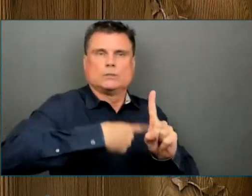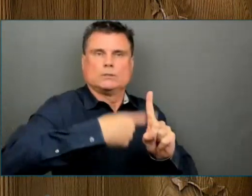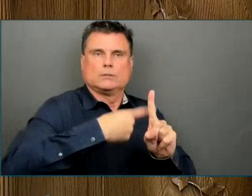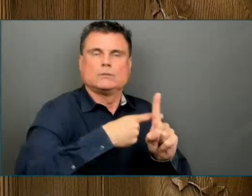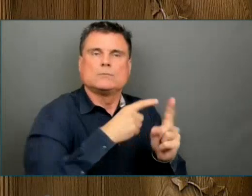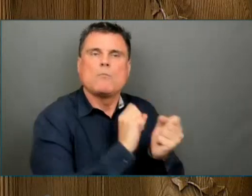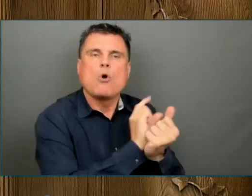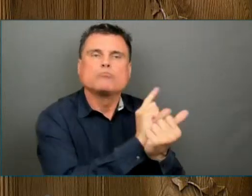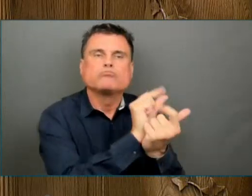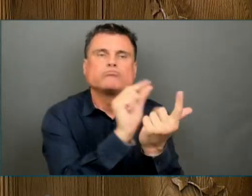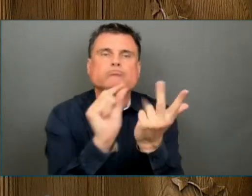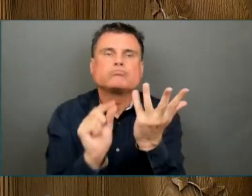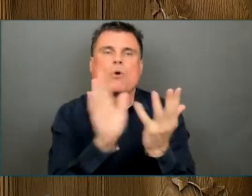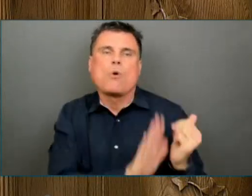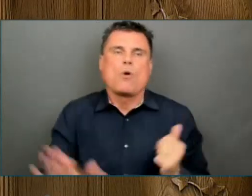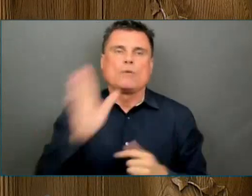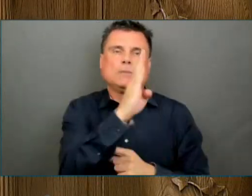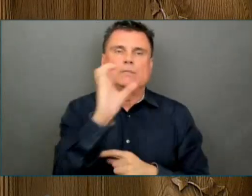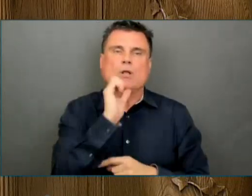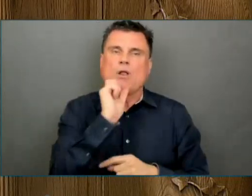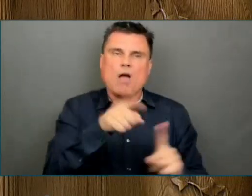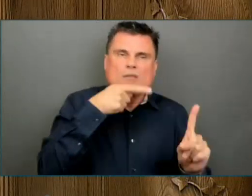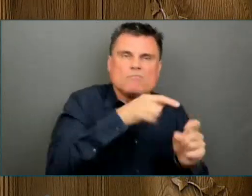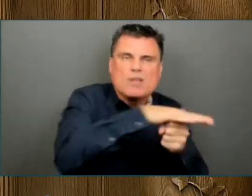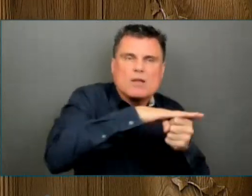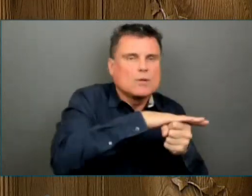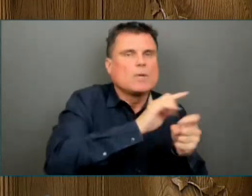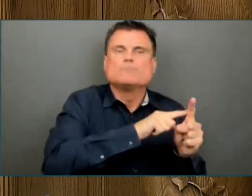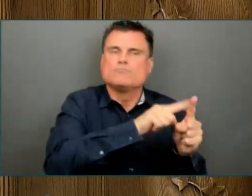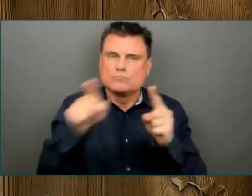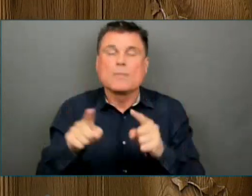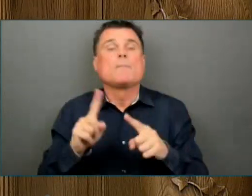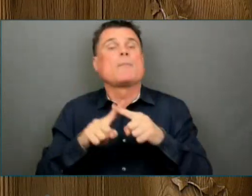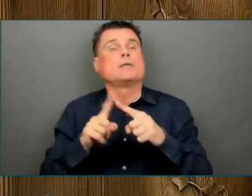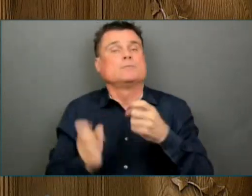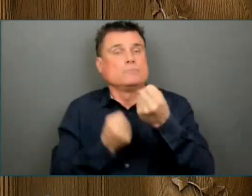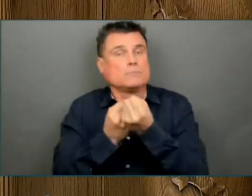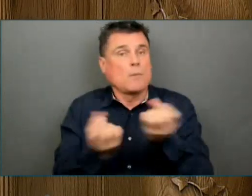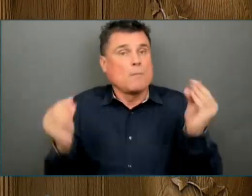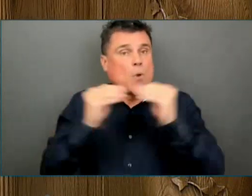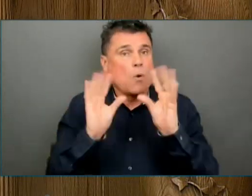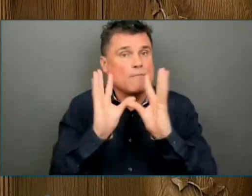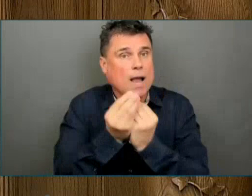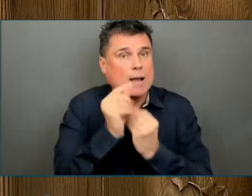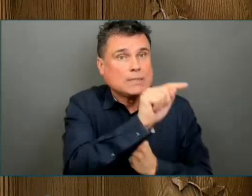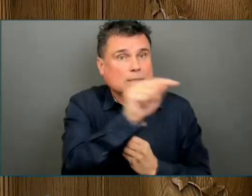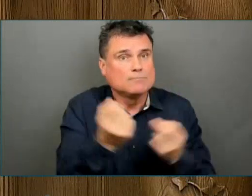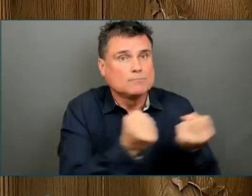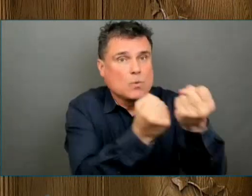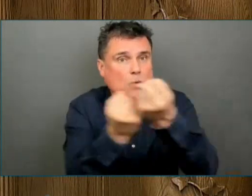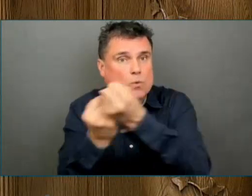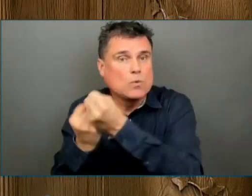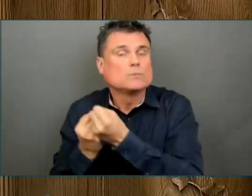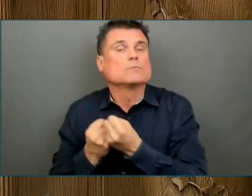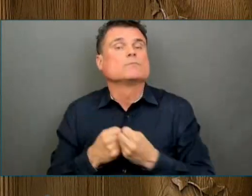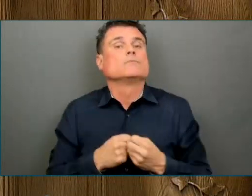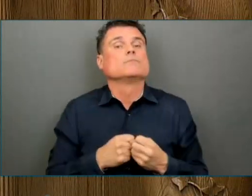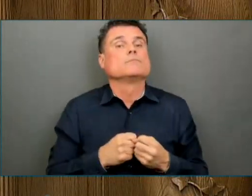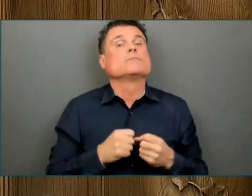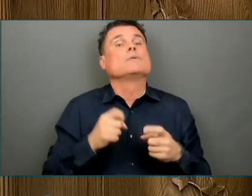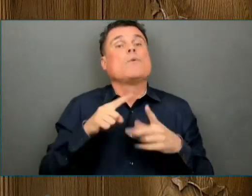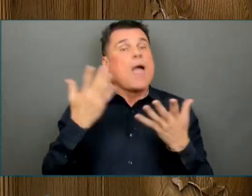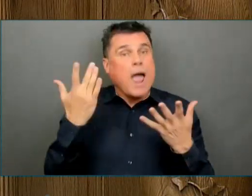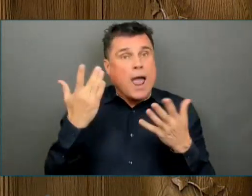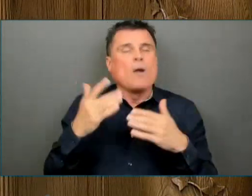access to affordable, high-quality childcare and increase the number of $10 a day spaces. This will make life